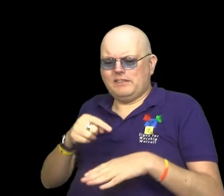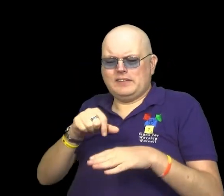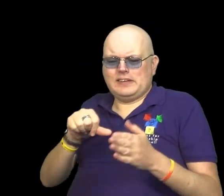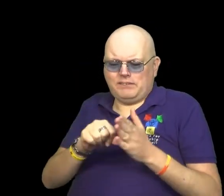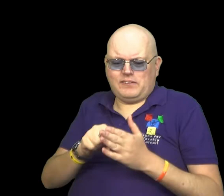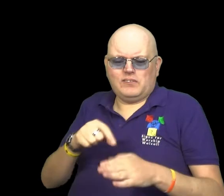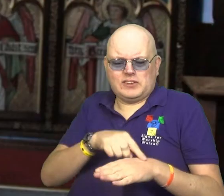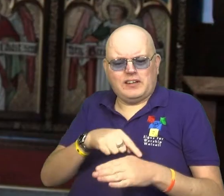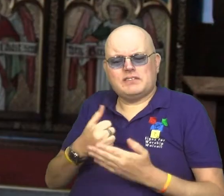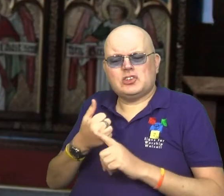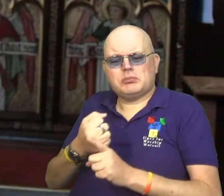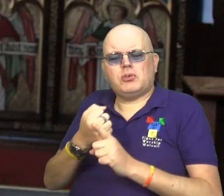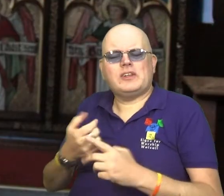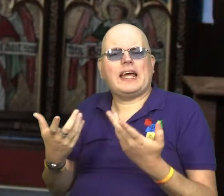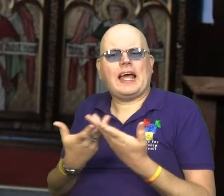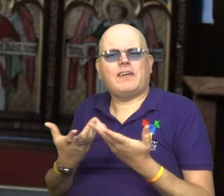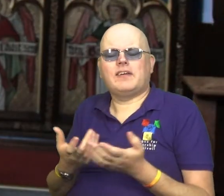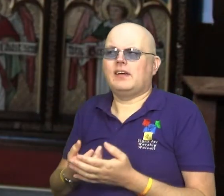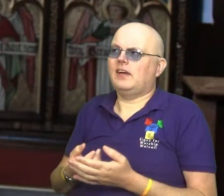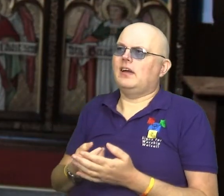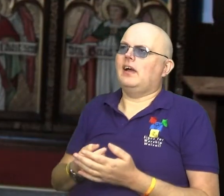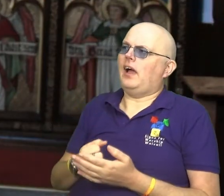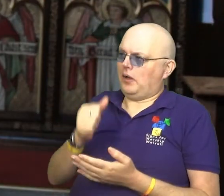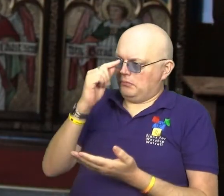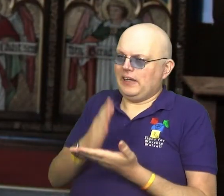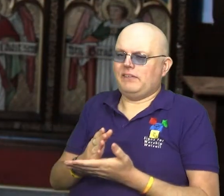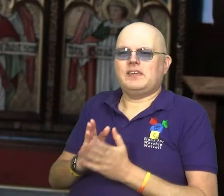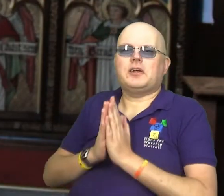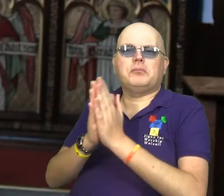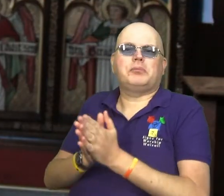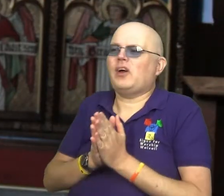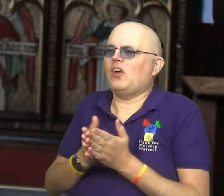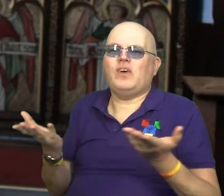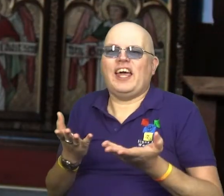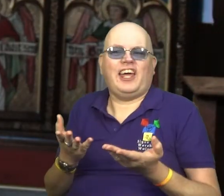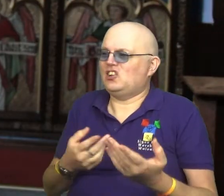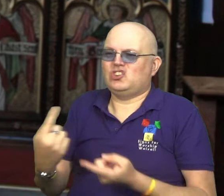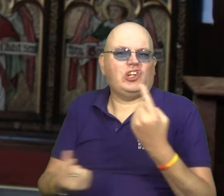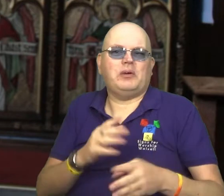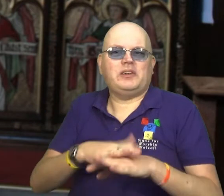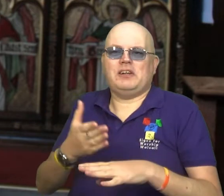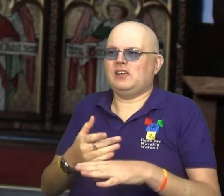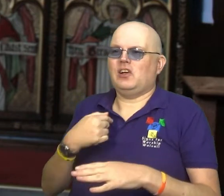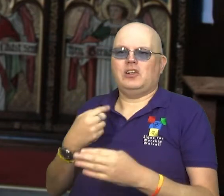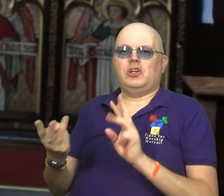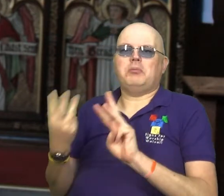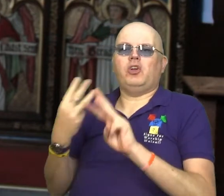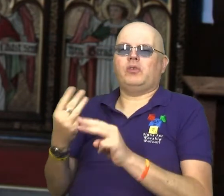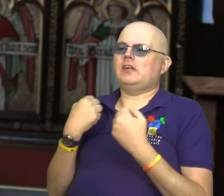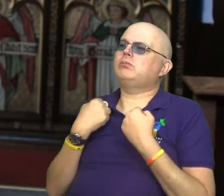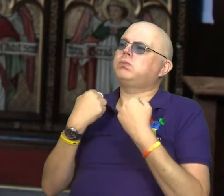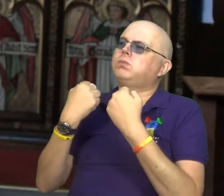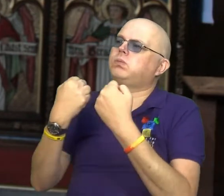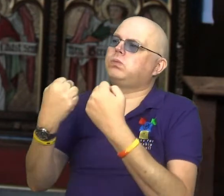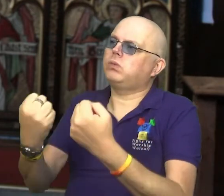difficult times. I've always believed that you can pray anywhere. I've prayed when I've been driving up motorways,